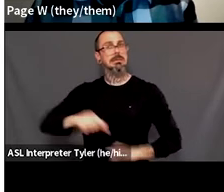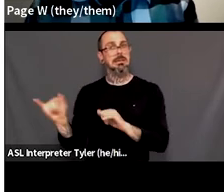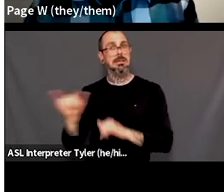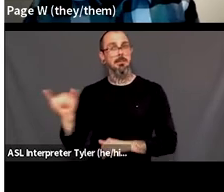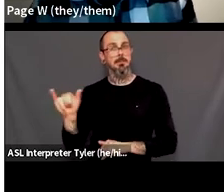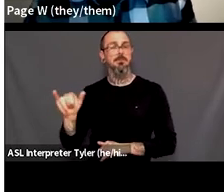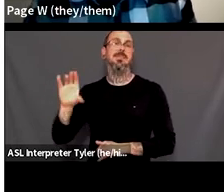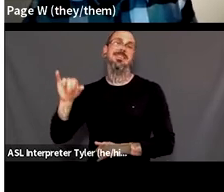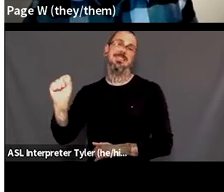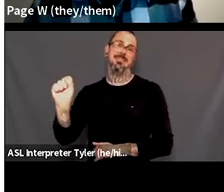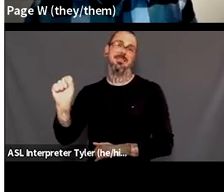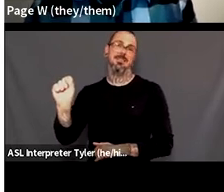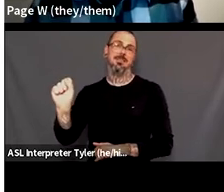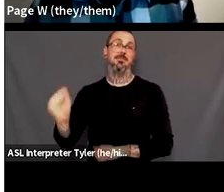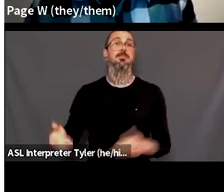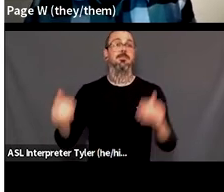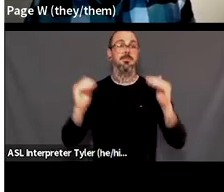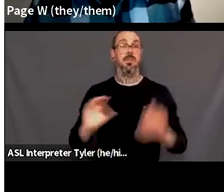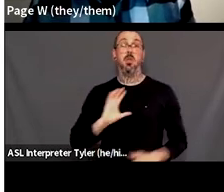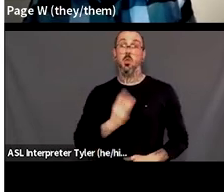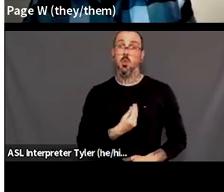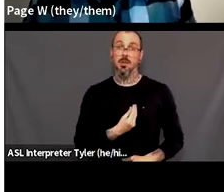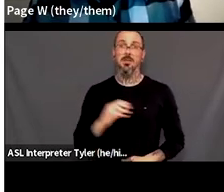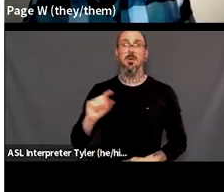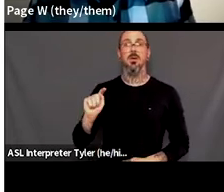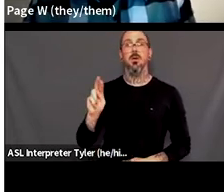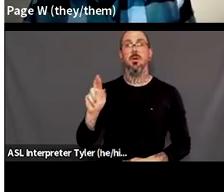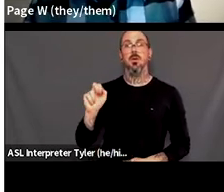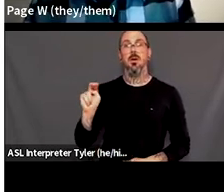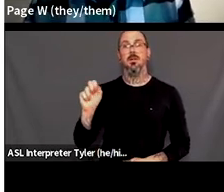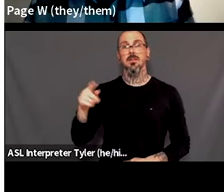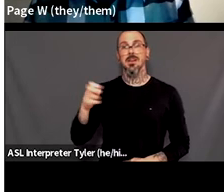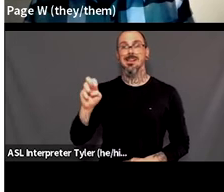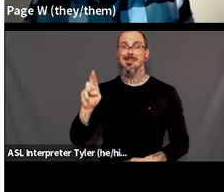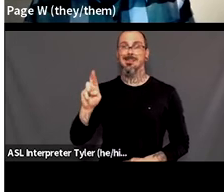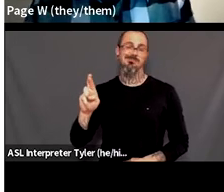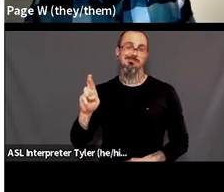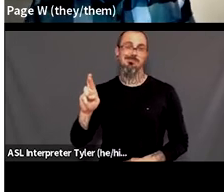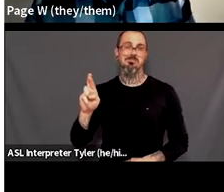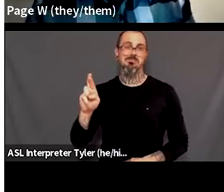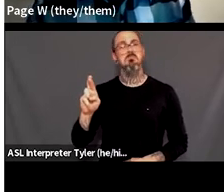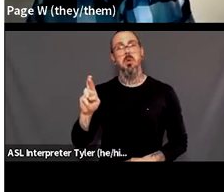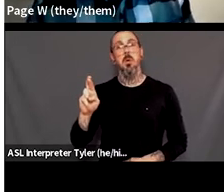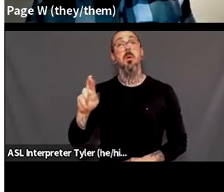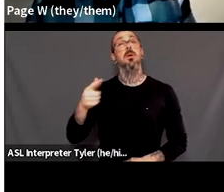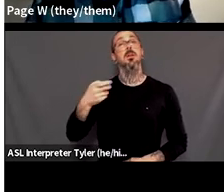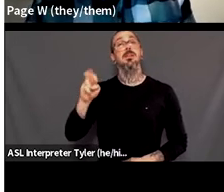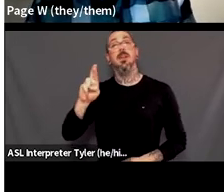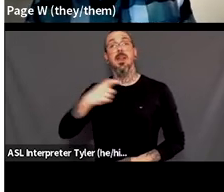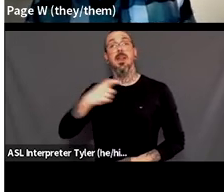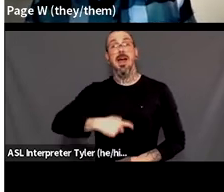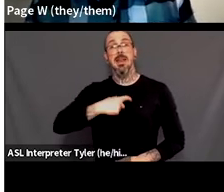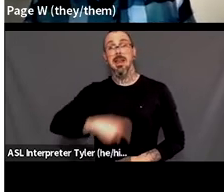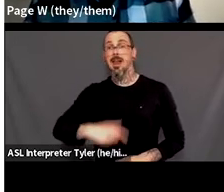term or or sorry transgender or trans is an umbrella term for people whose gender identity and